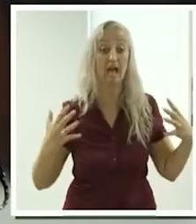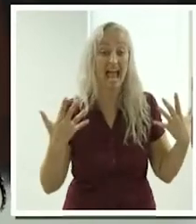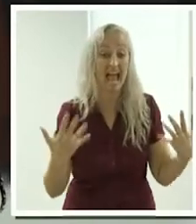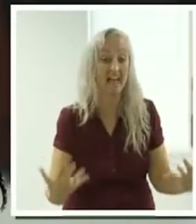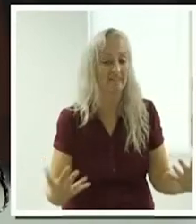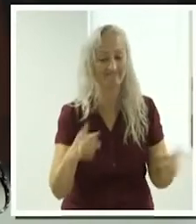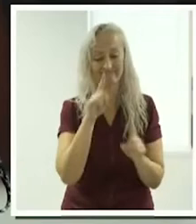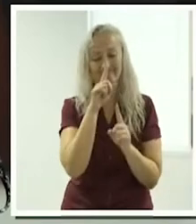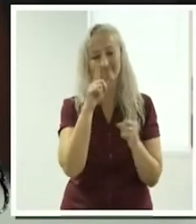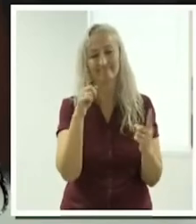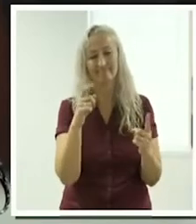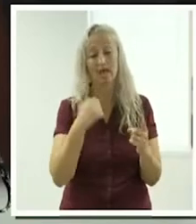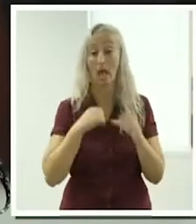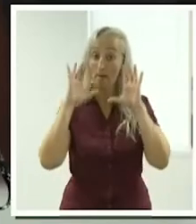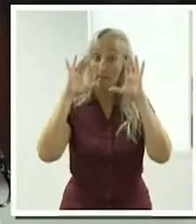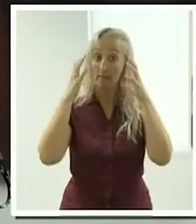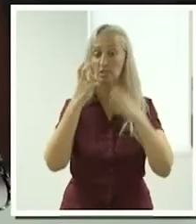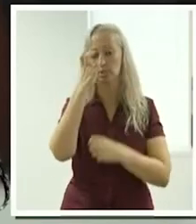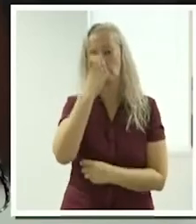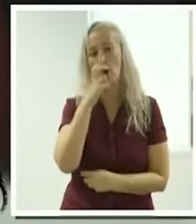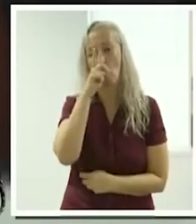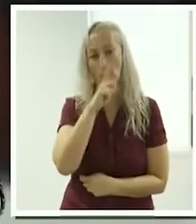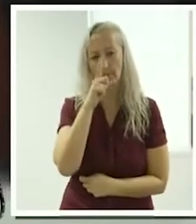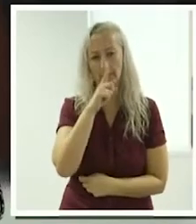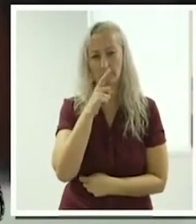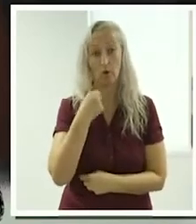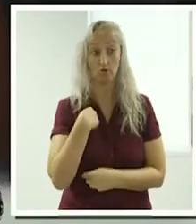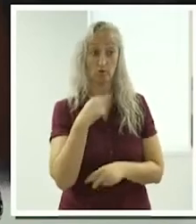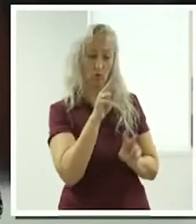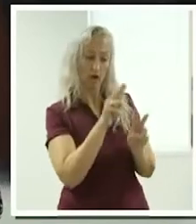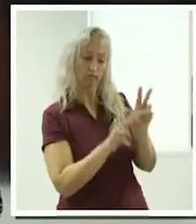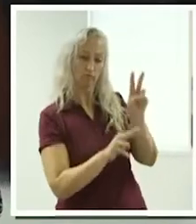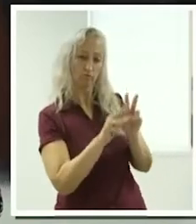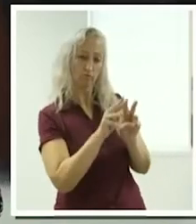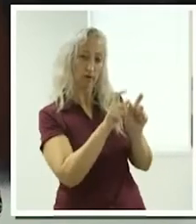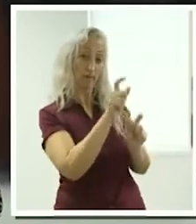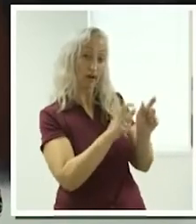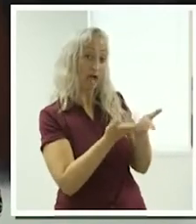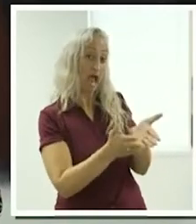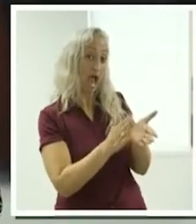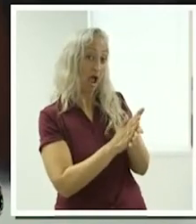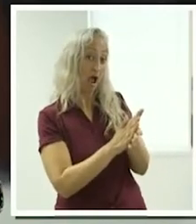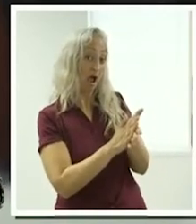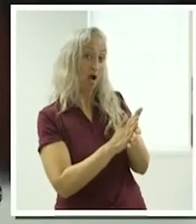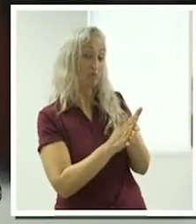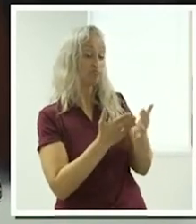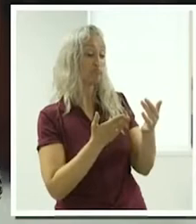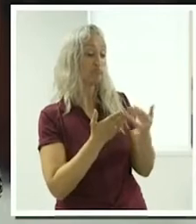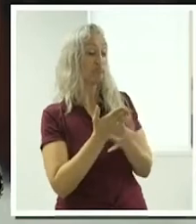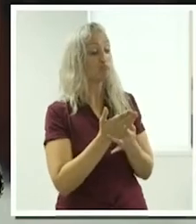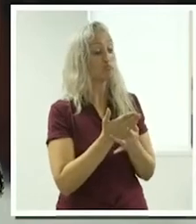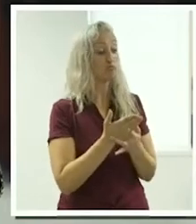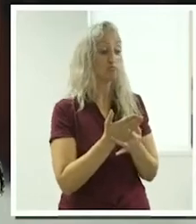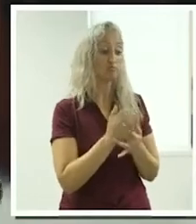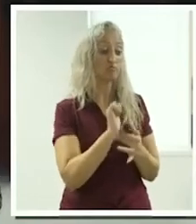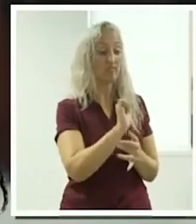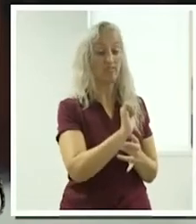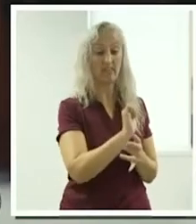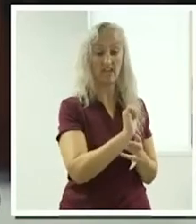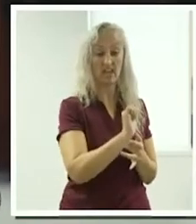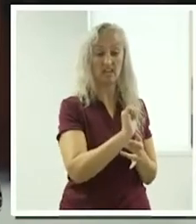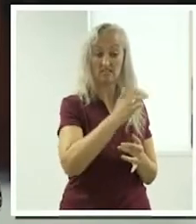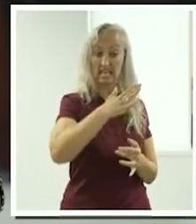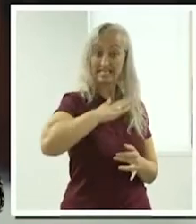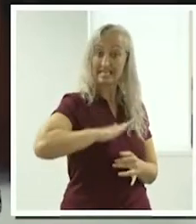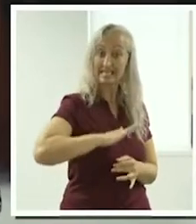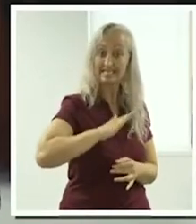passion is the elderly, so I screen my clients now by their need